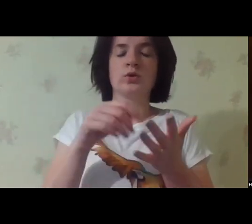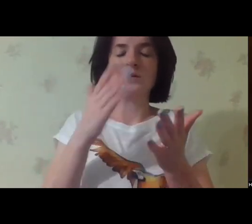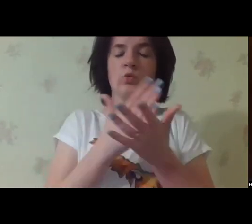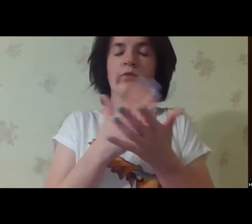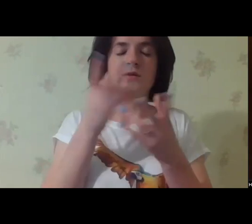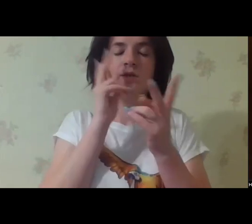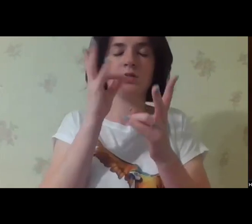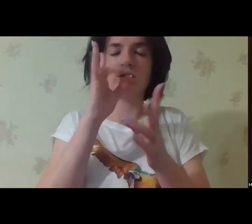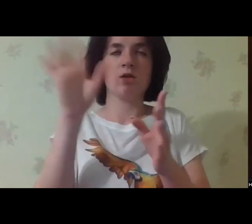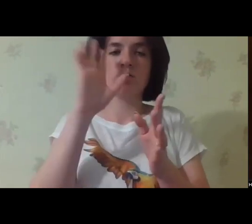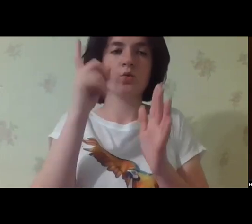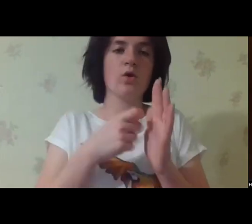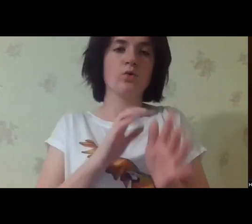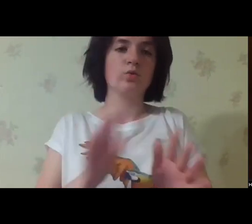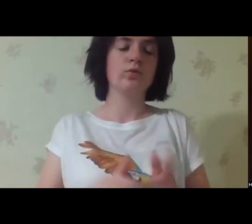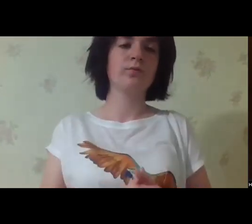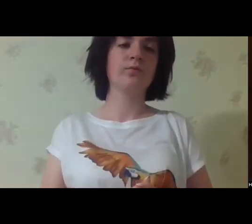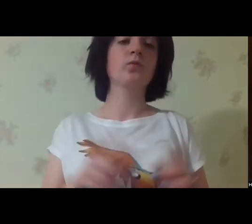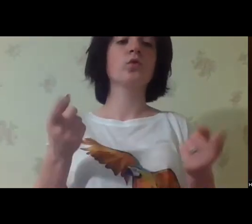does not even imagine we exist.